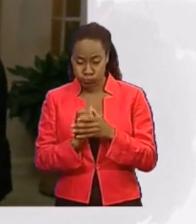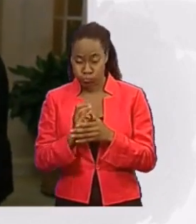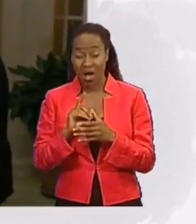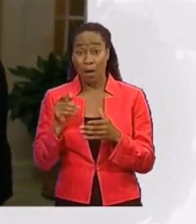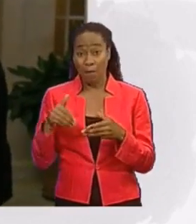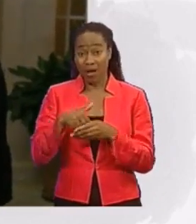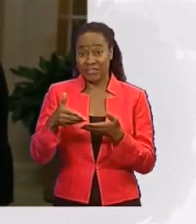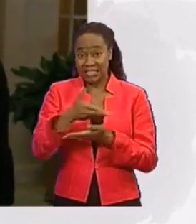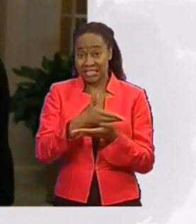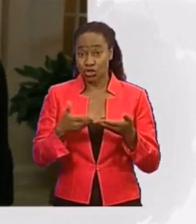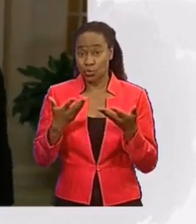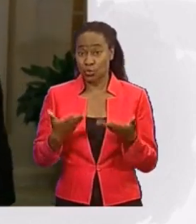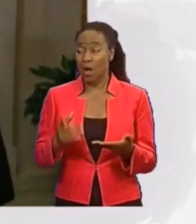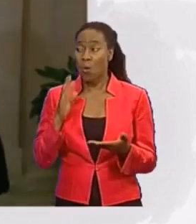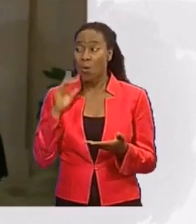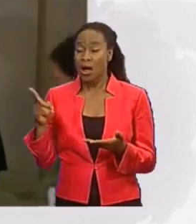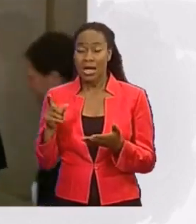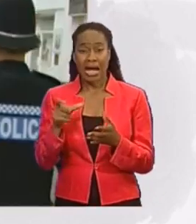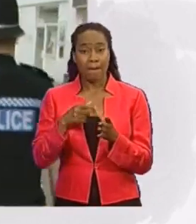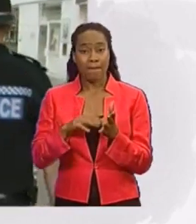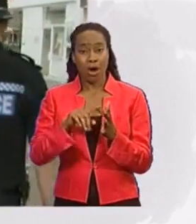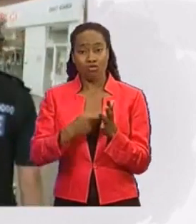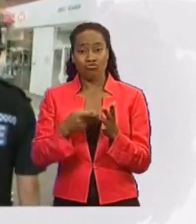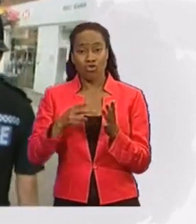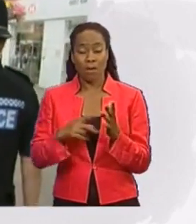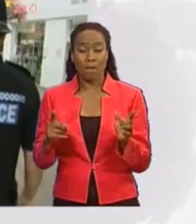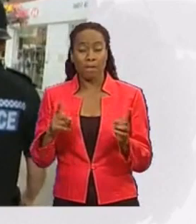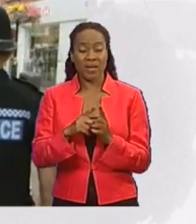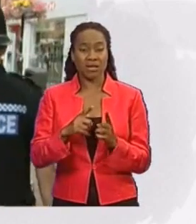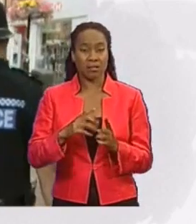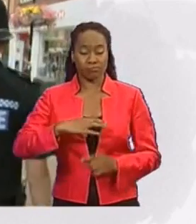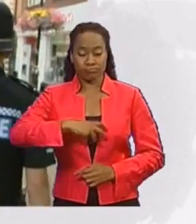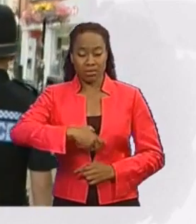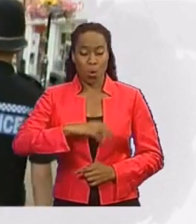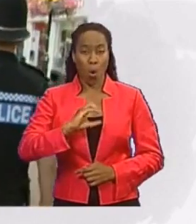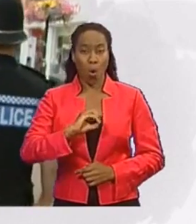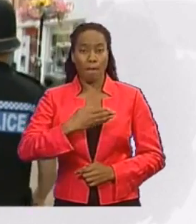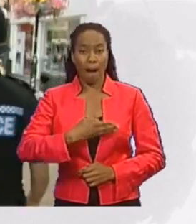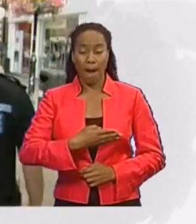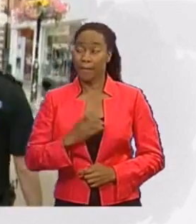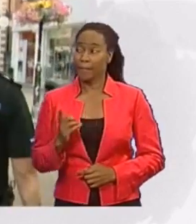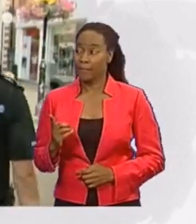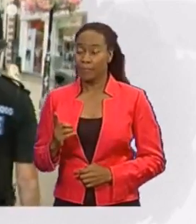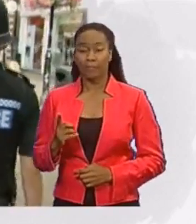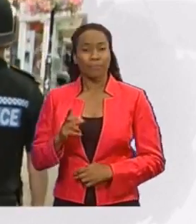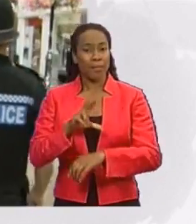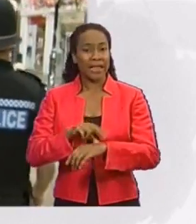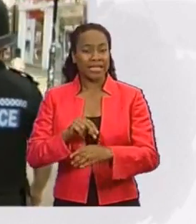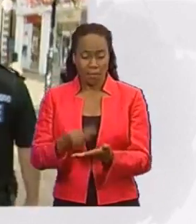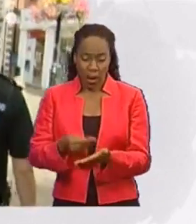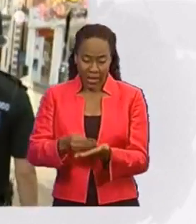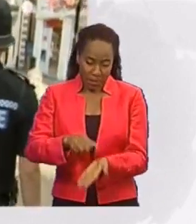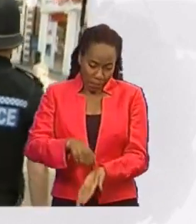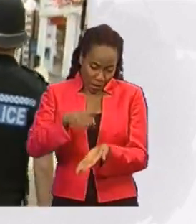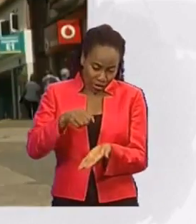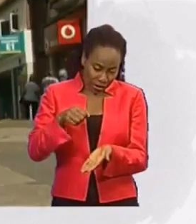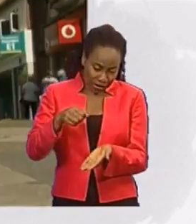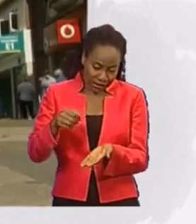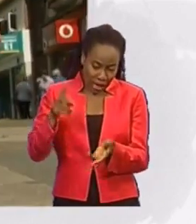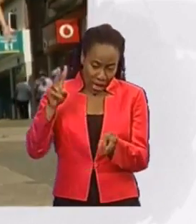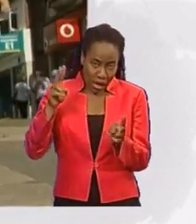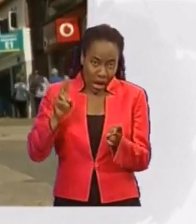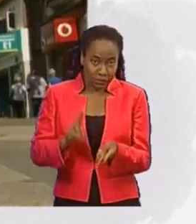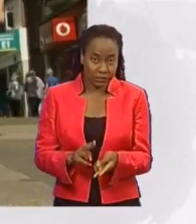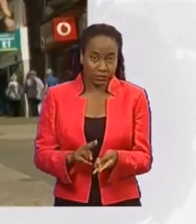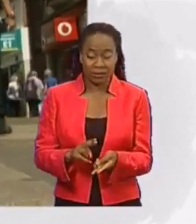in Washington for talks with President Obama. And police spending cuts could hamper the fight against crime, says the chief inspector